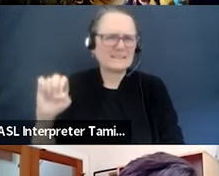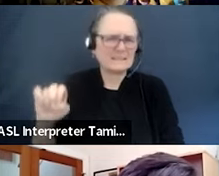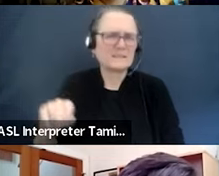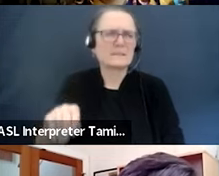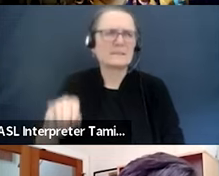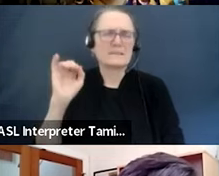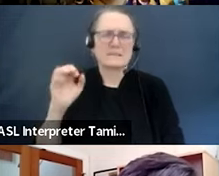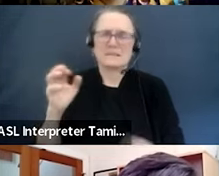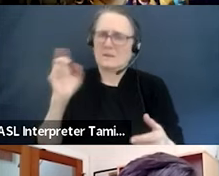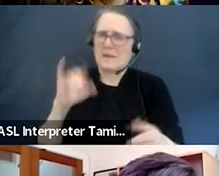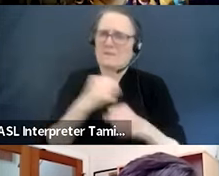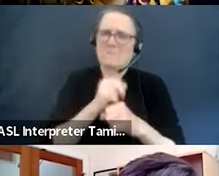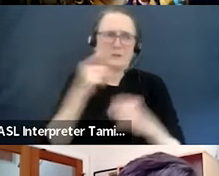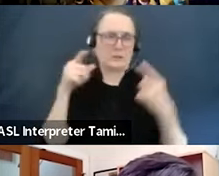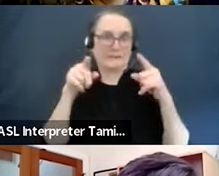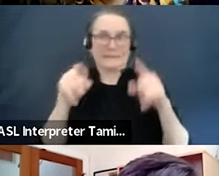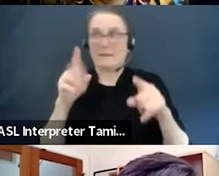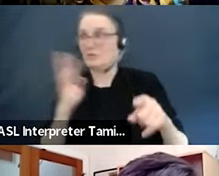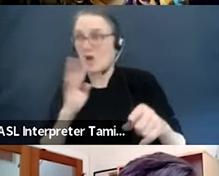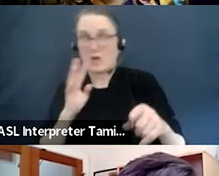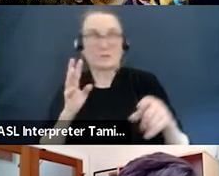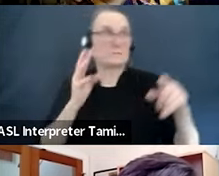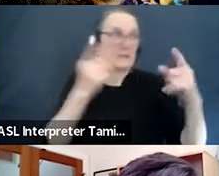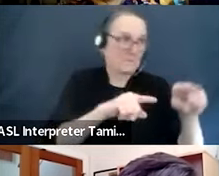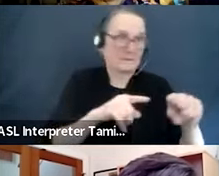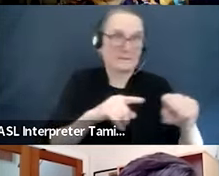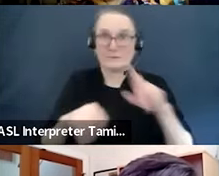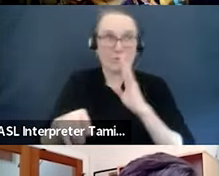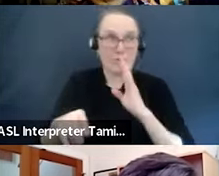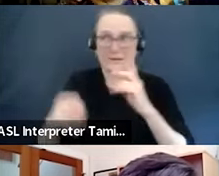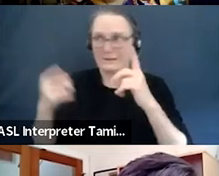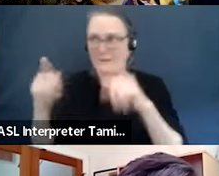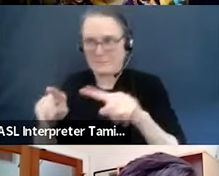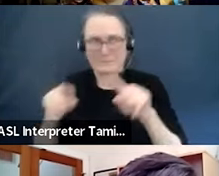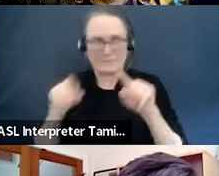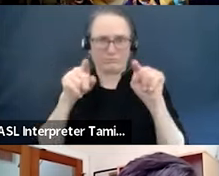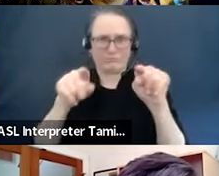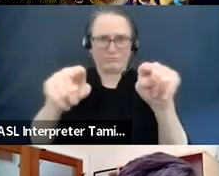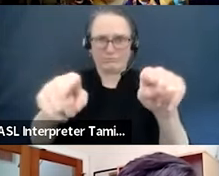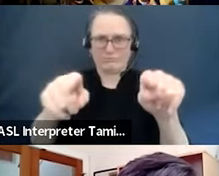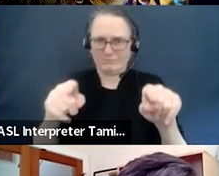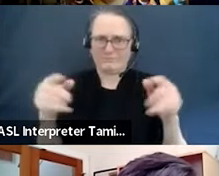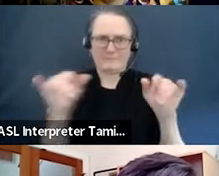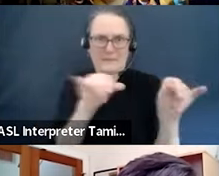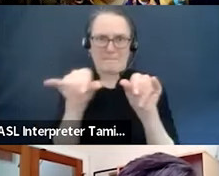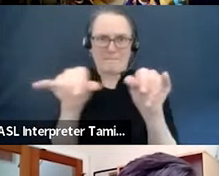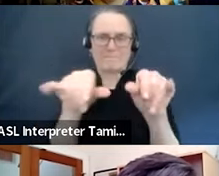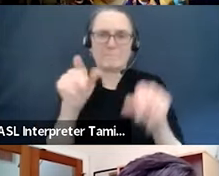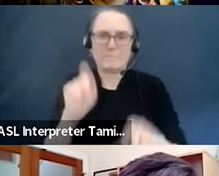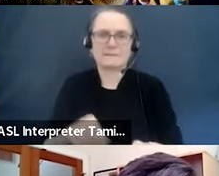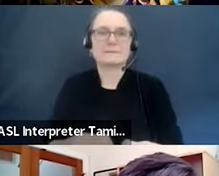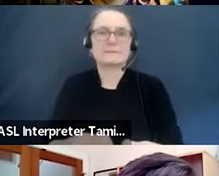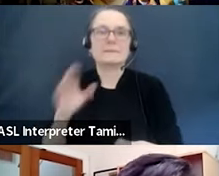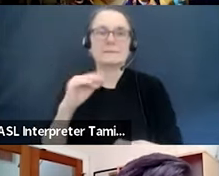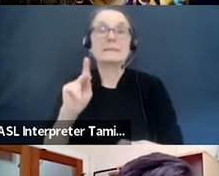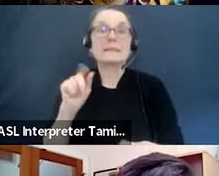out, out of this, as we analyze what the impact was, is that we have concrete data to support what we all